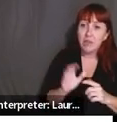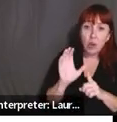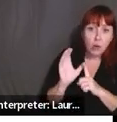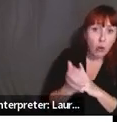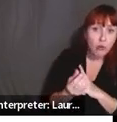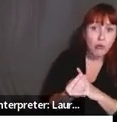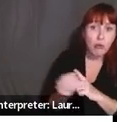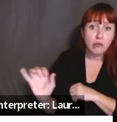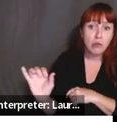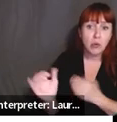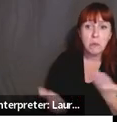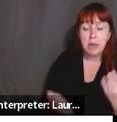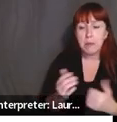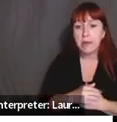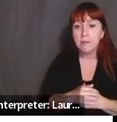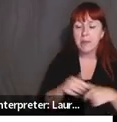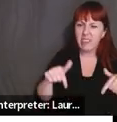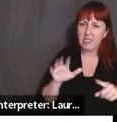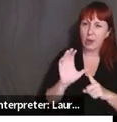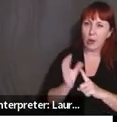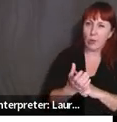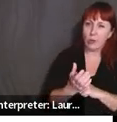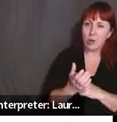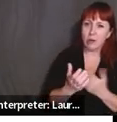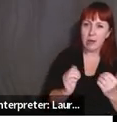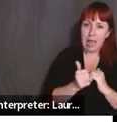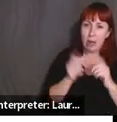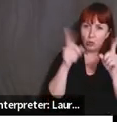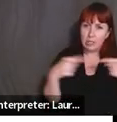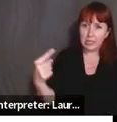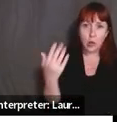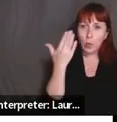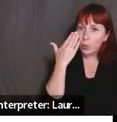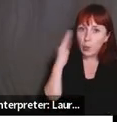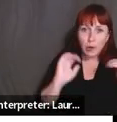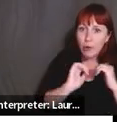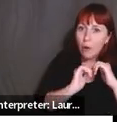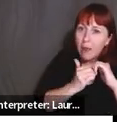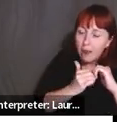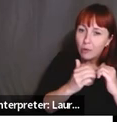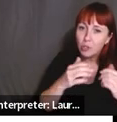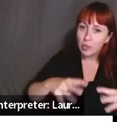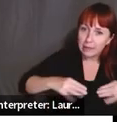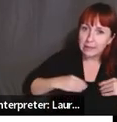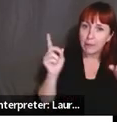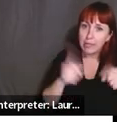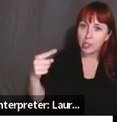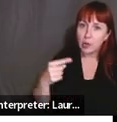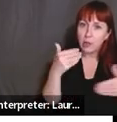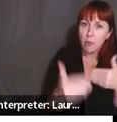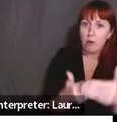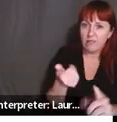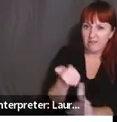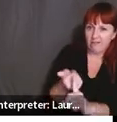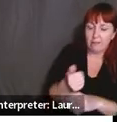Sometimes we in a culture where we don't know how to disagree. And this is one of the things, those of you who may be, um,